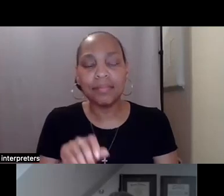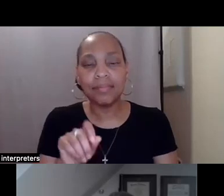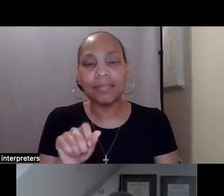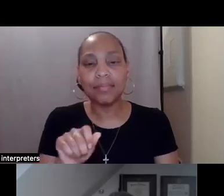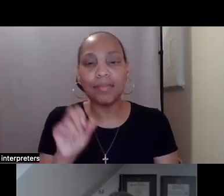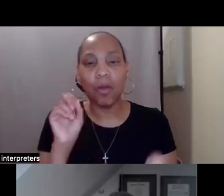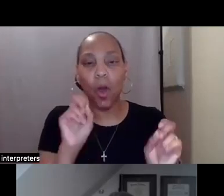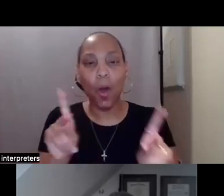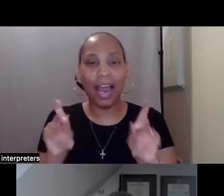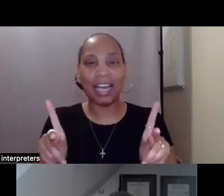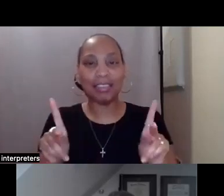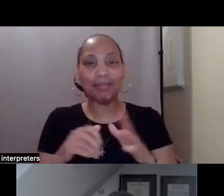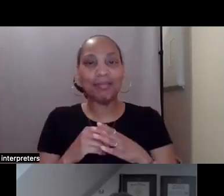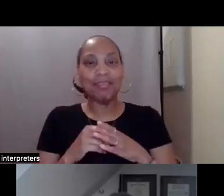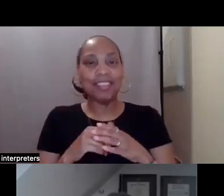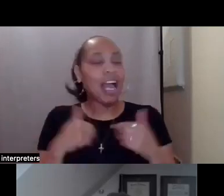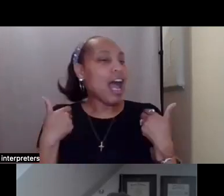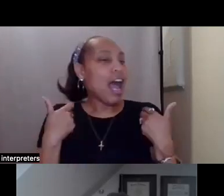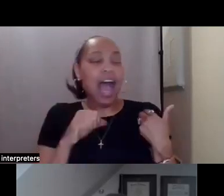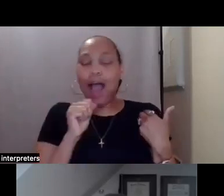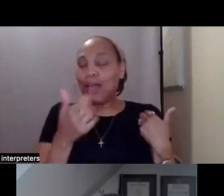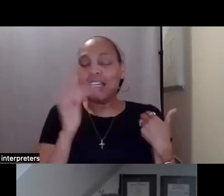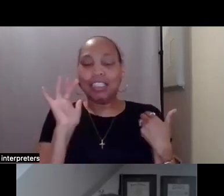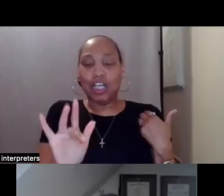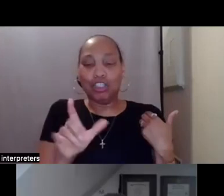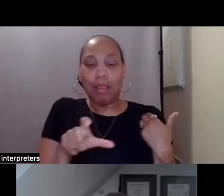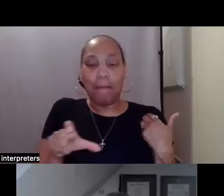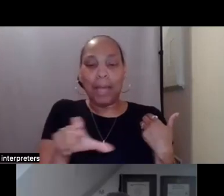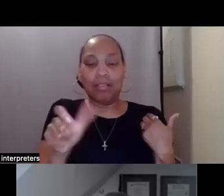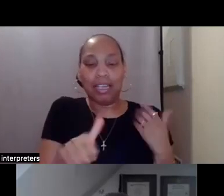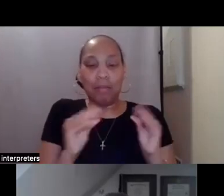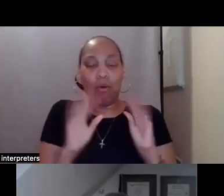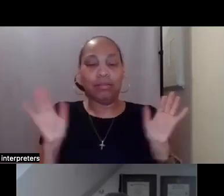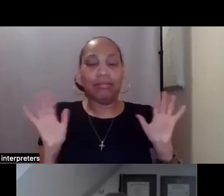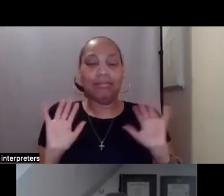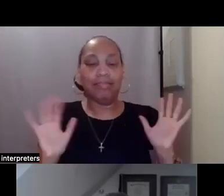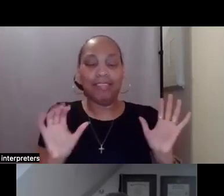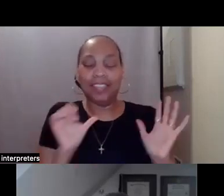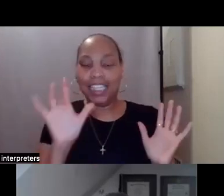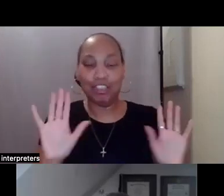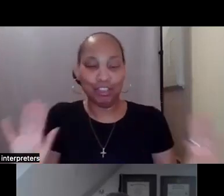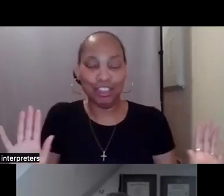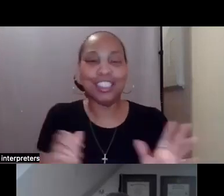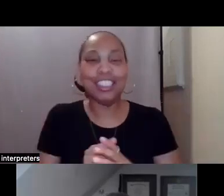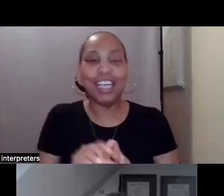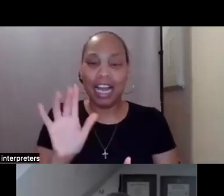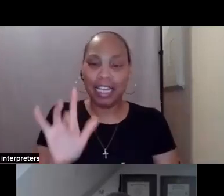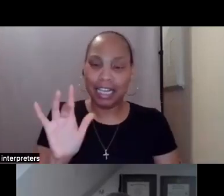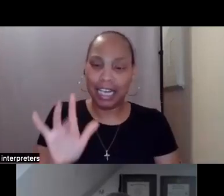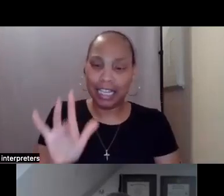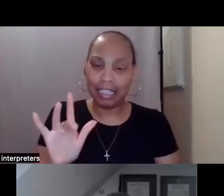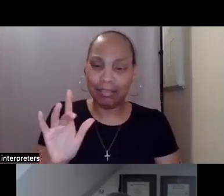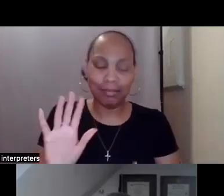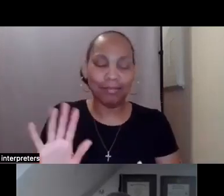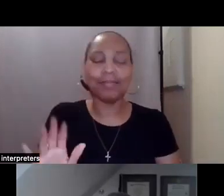Okay. I'm not going to touch the mouse anymore because the mouse just got the best of me. My clicking went too fast. Thank